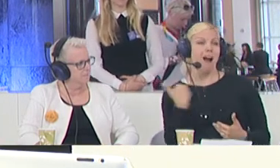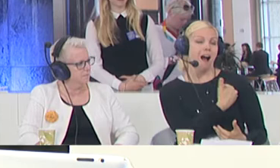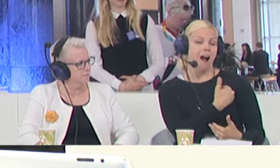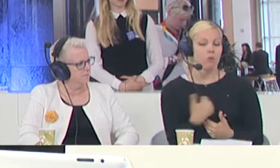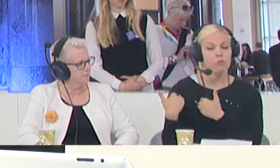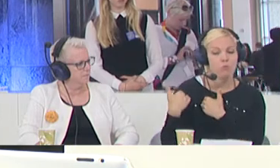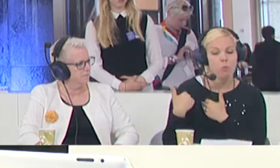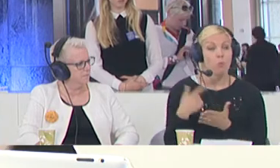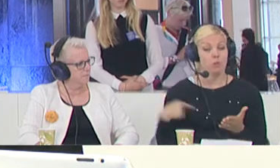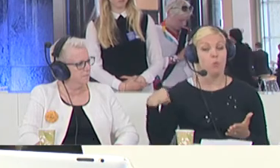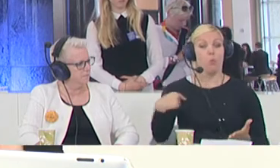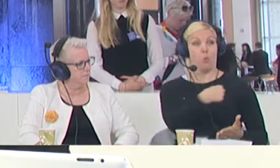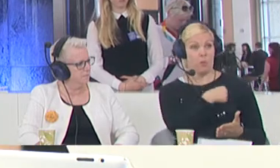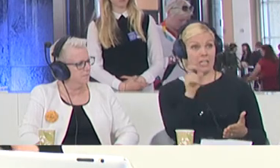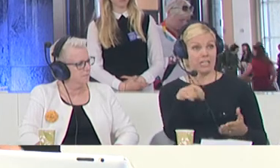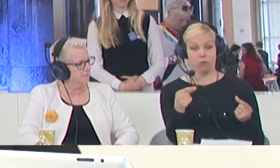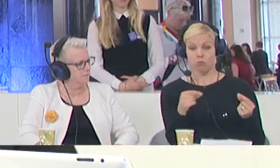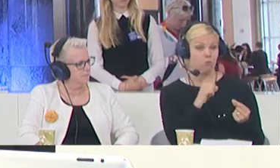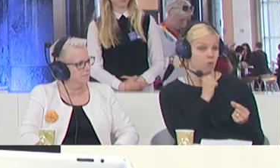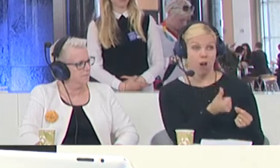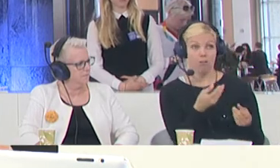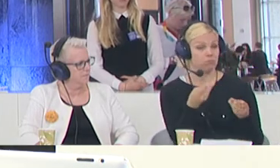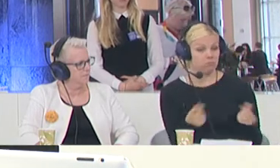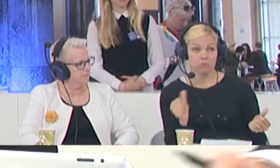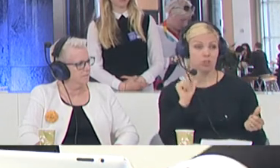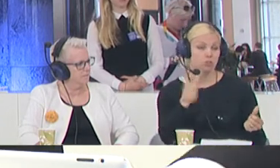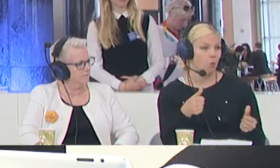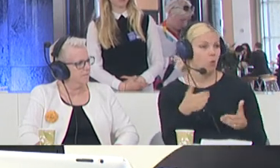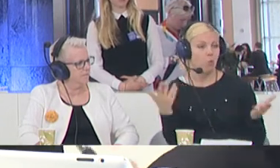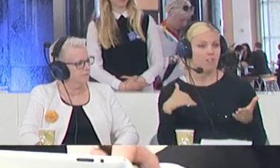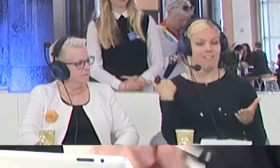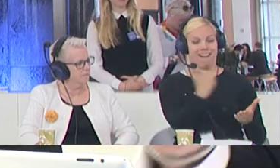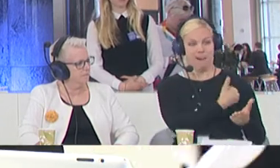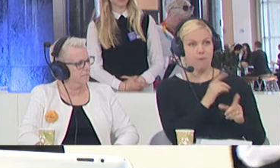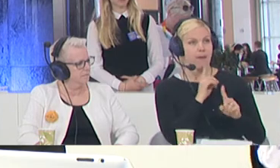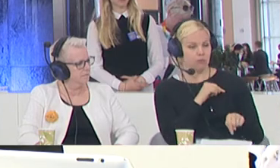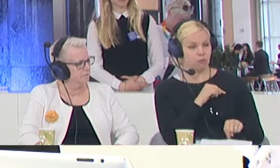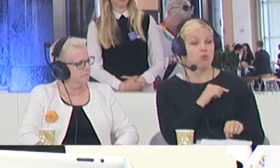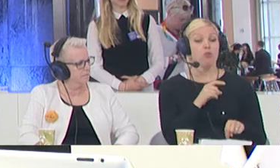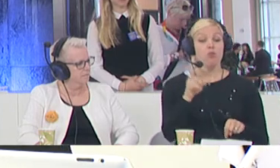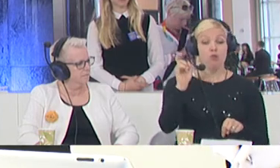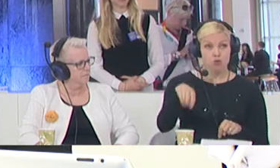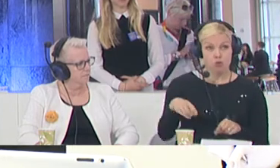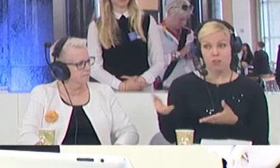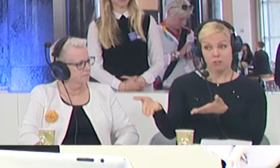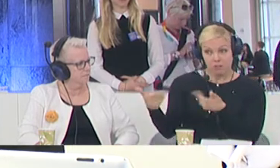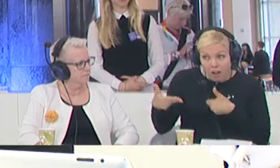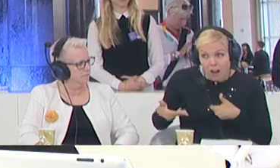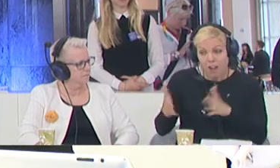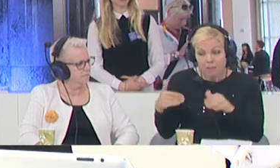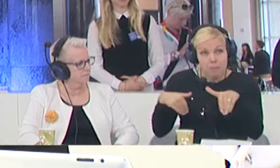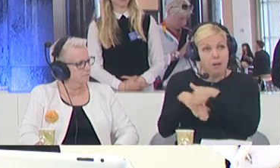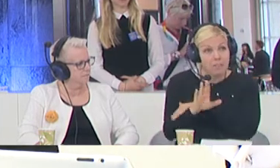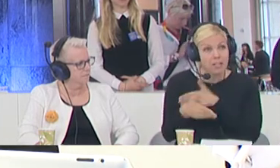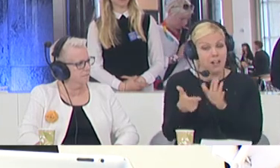and what do we need to do? It's not going away tomorrow. So what will be our answers? Yes, it should be legal aside on waste. It should be saving lives at sea